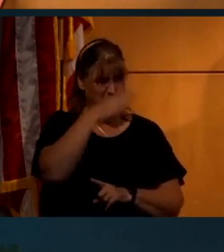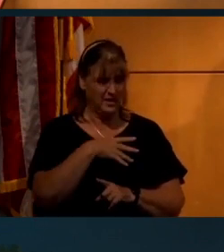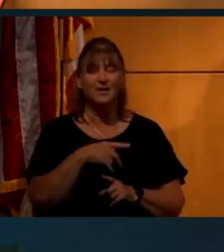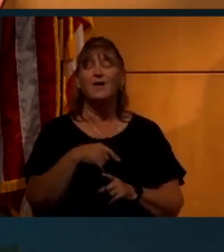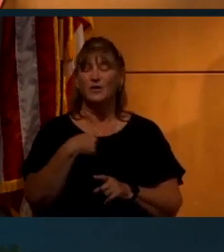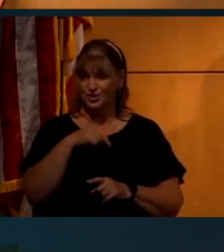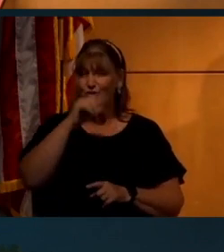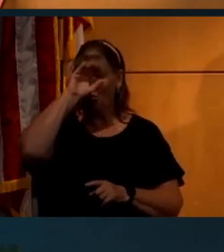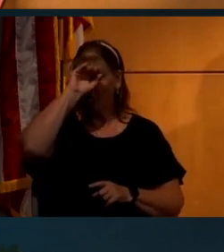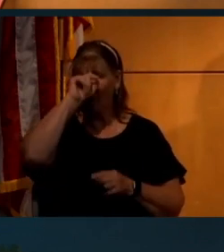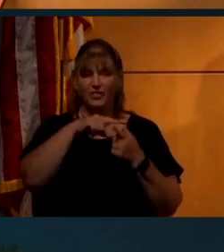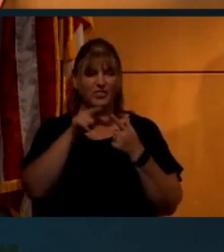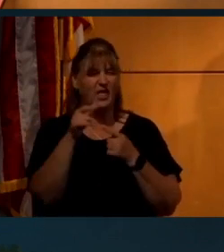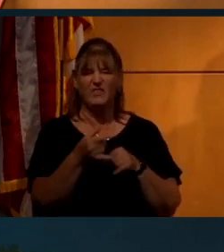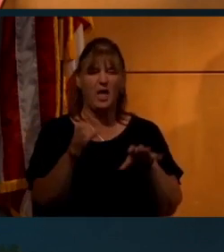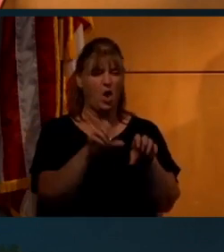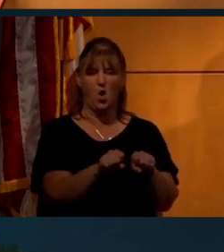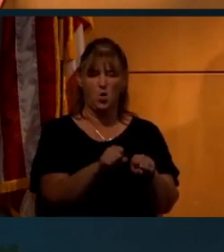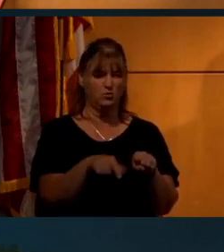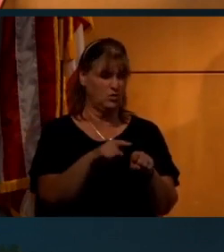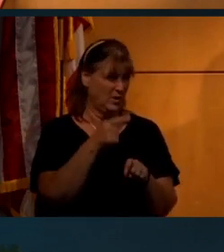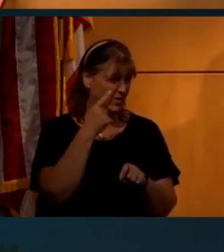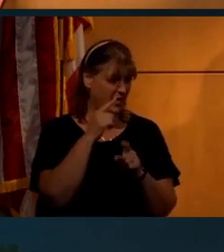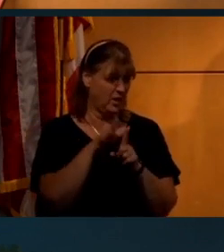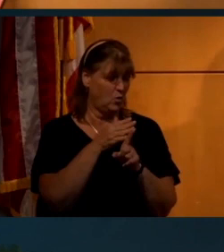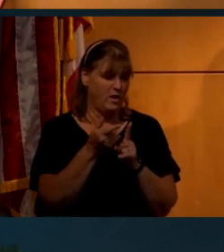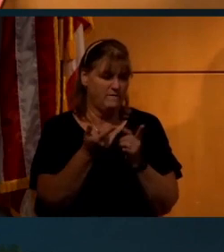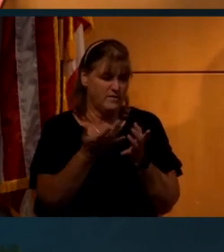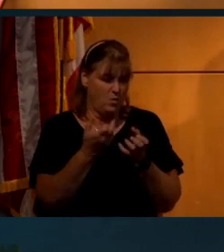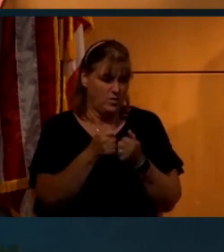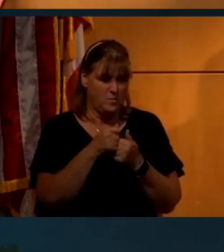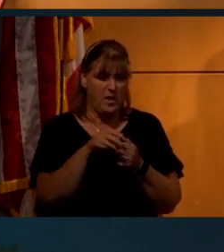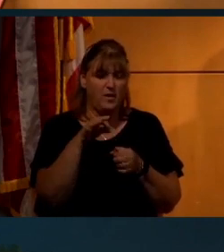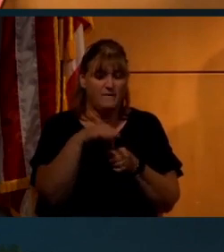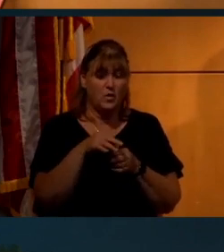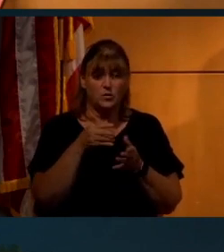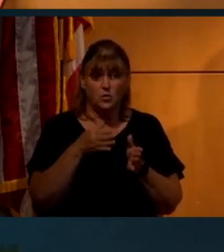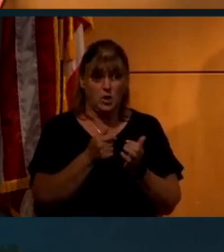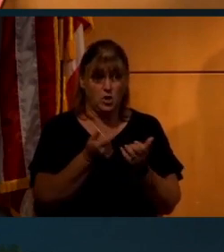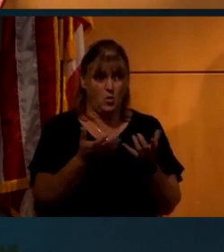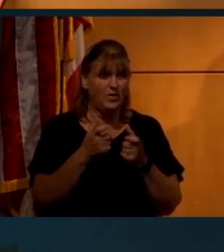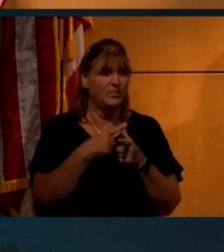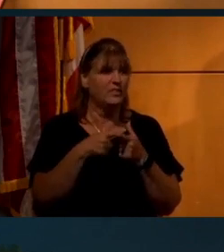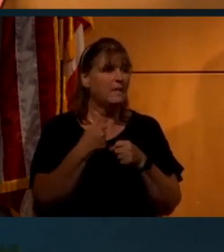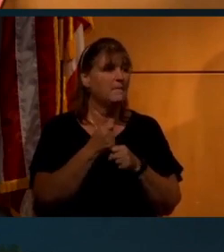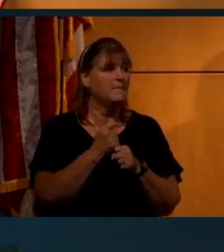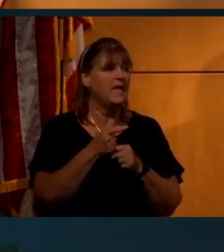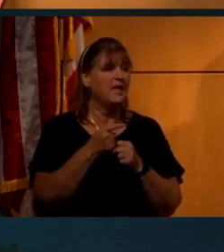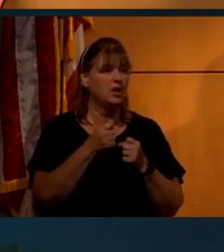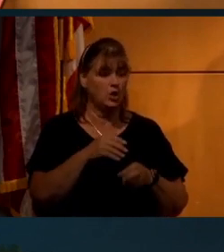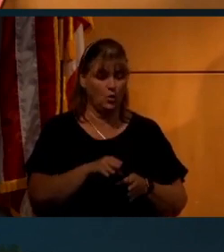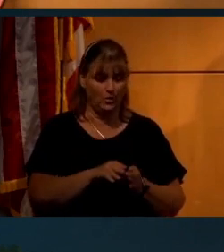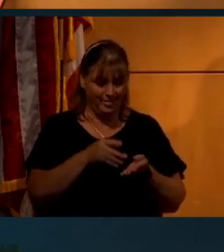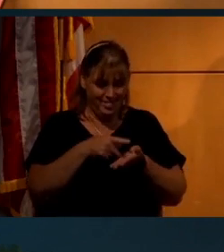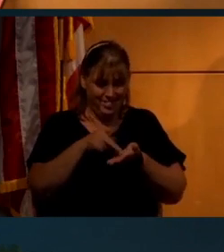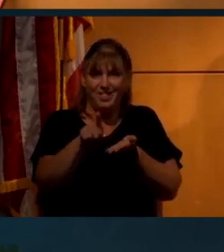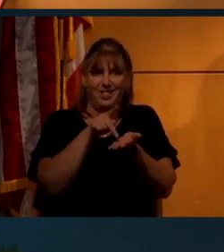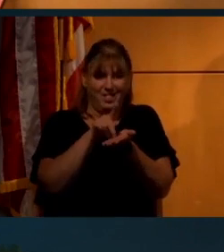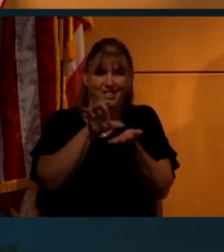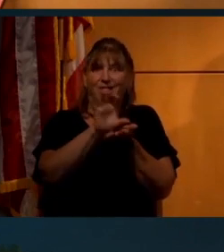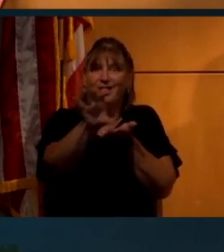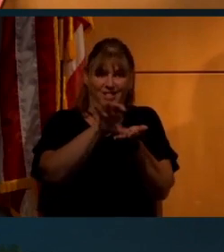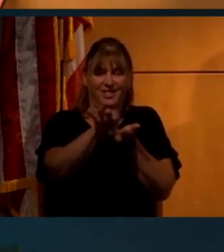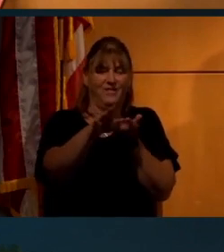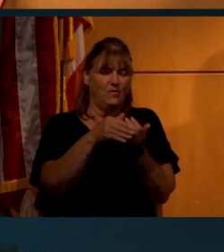saying is true, they own you and they can make you think whatever they want. They can make you vote the way they want, and they can make you open up your wallet and pay for whatever they